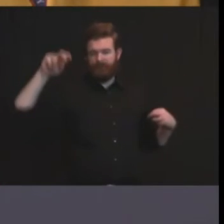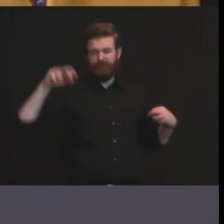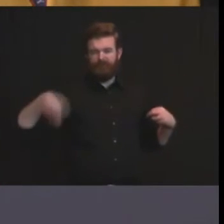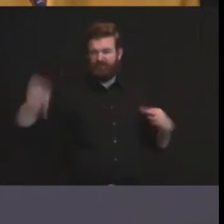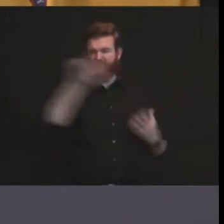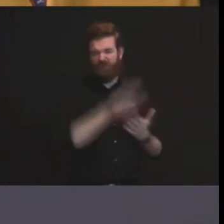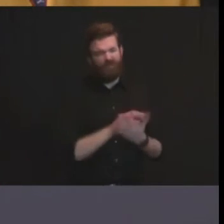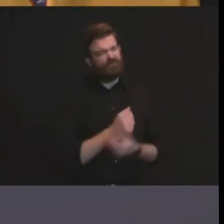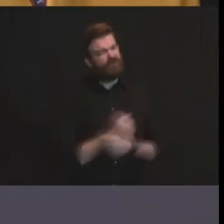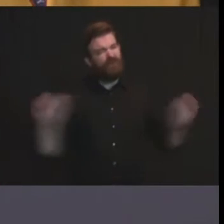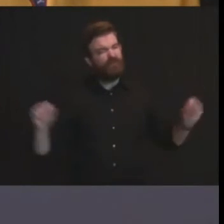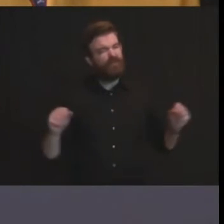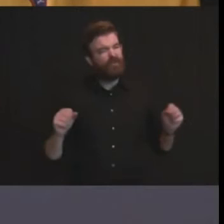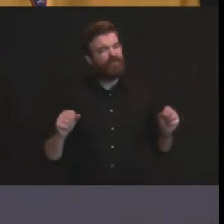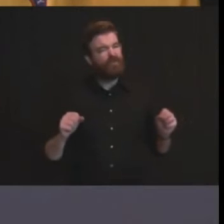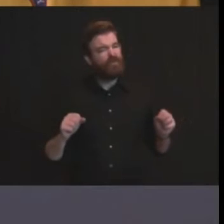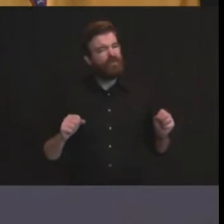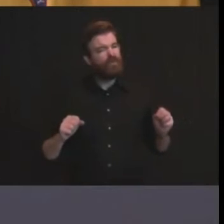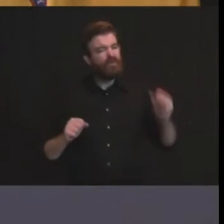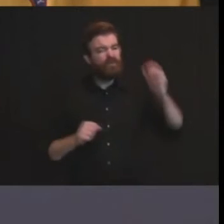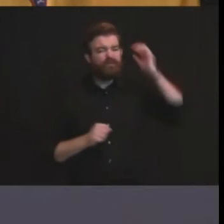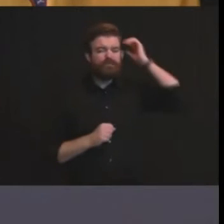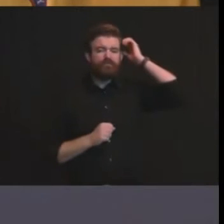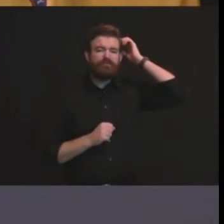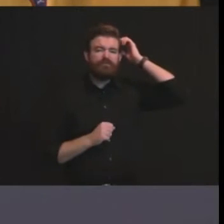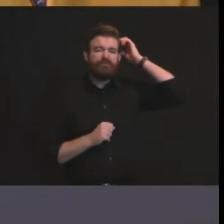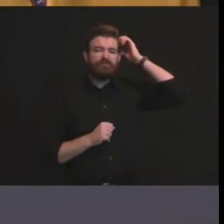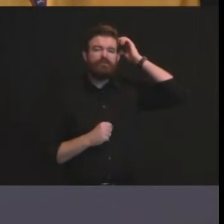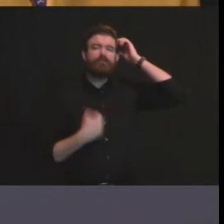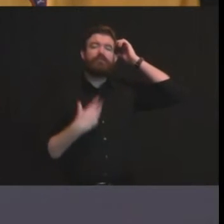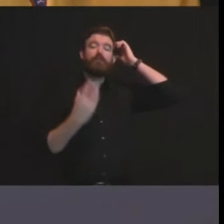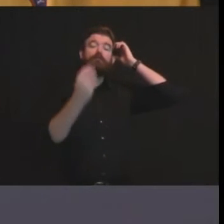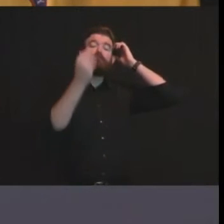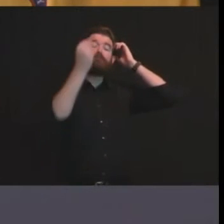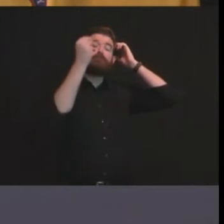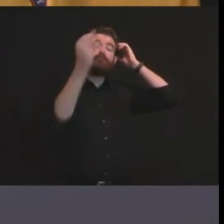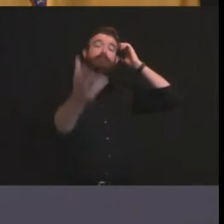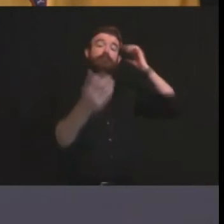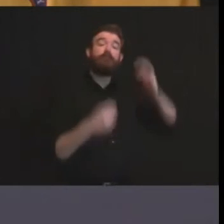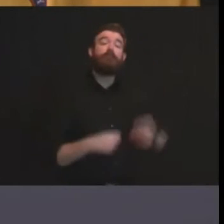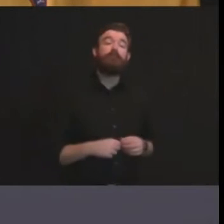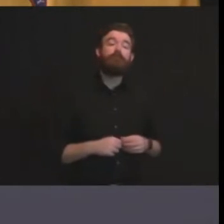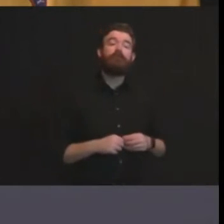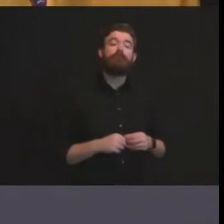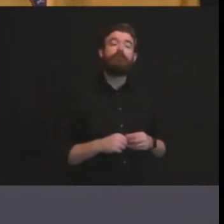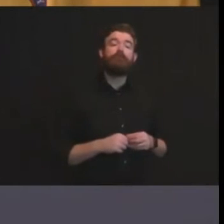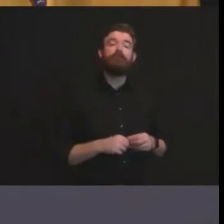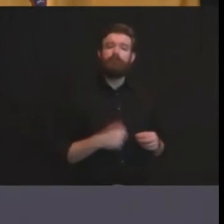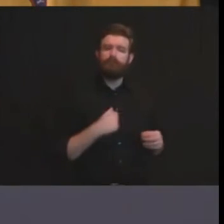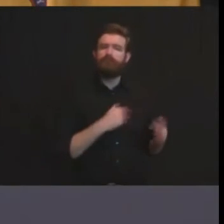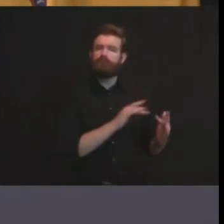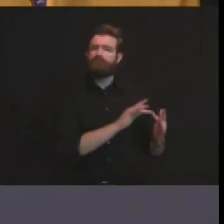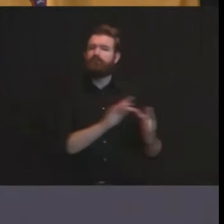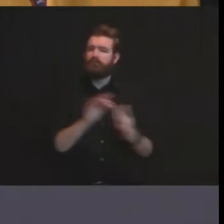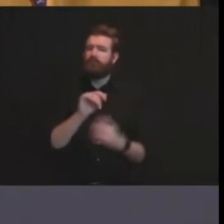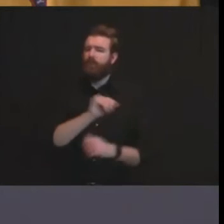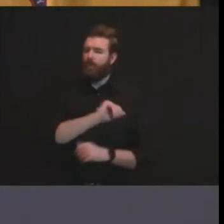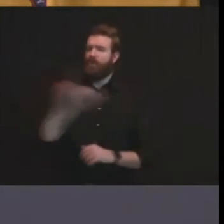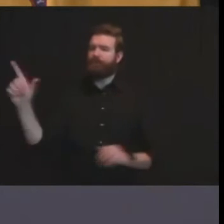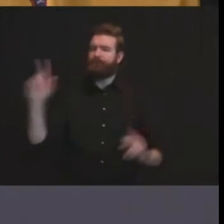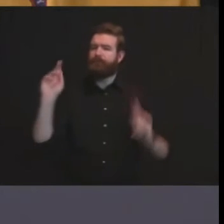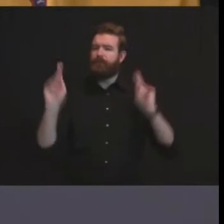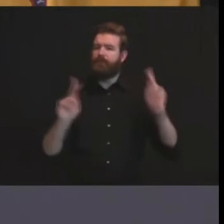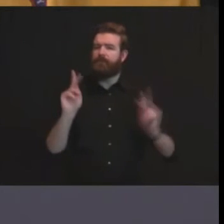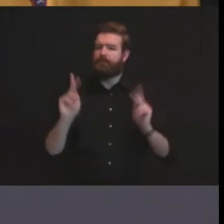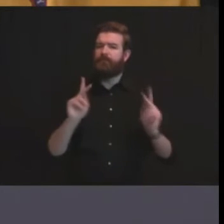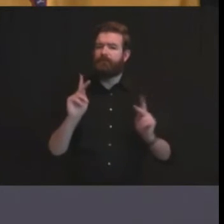a great exchange back and forth on this with all stakeholders including uh educators it is safe to say